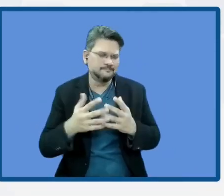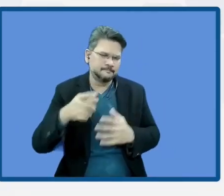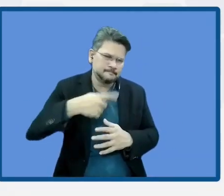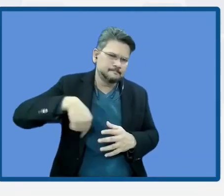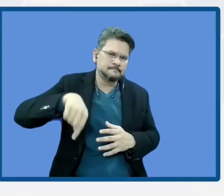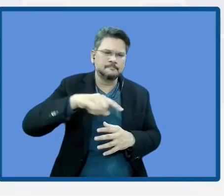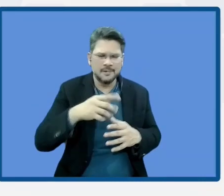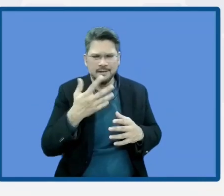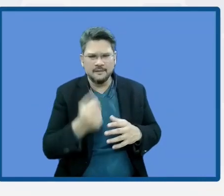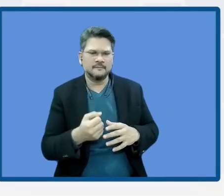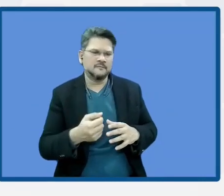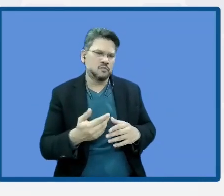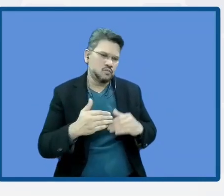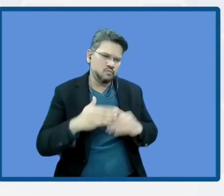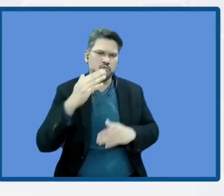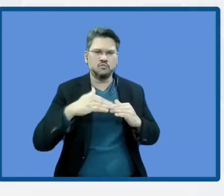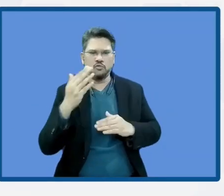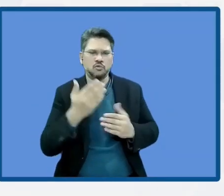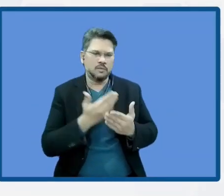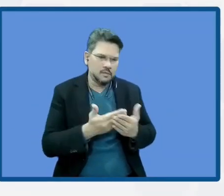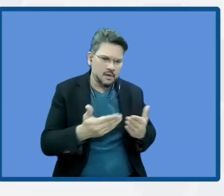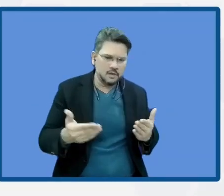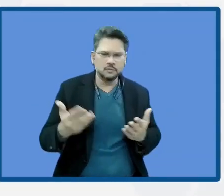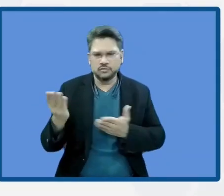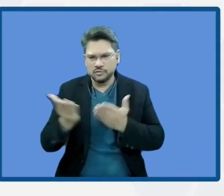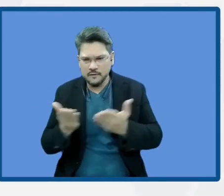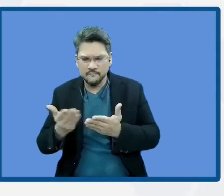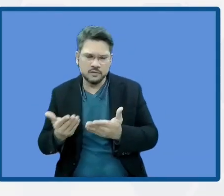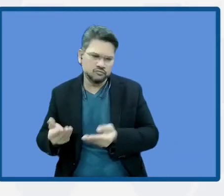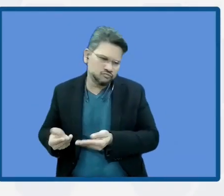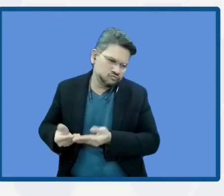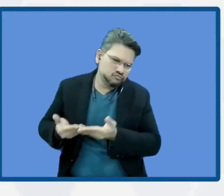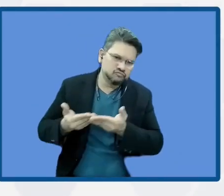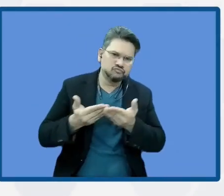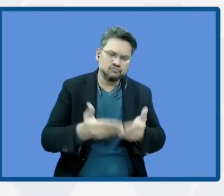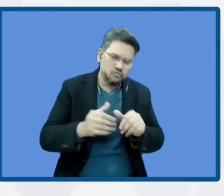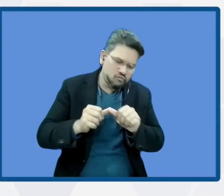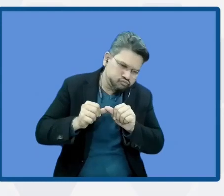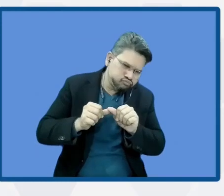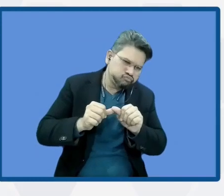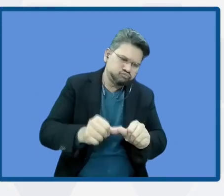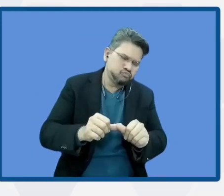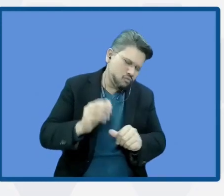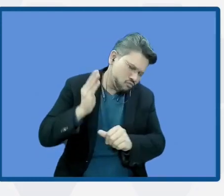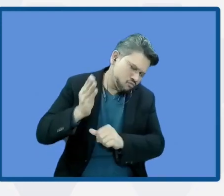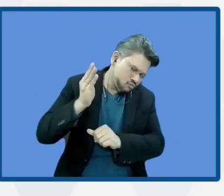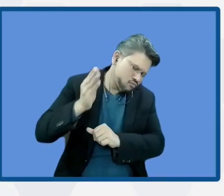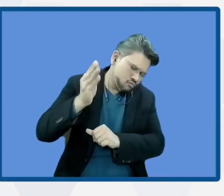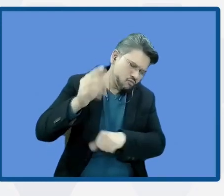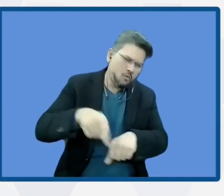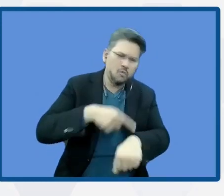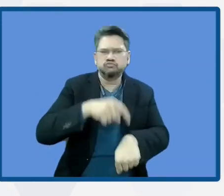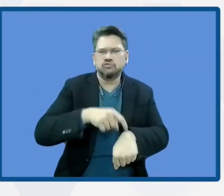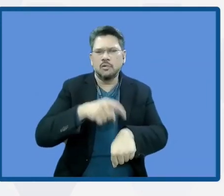goods and services and how to make it a continuation in a long time. Of course, there are several or plenty